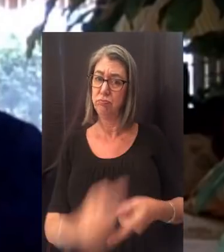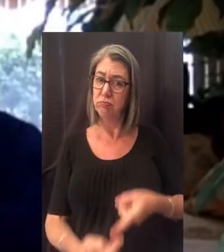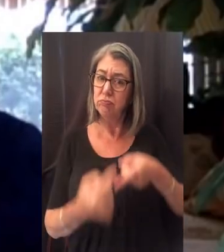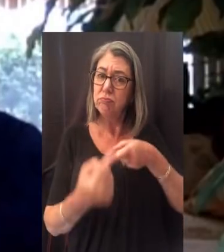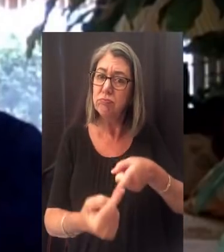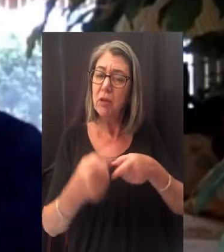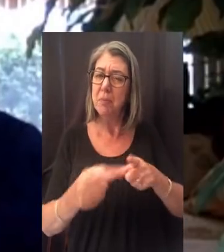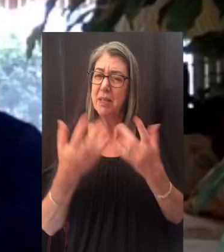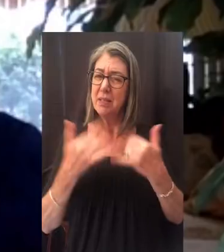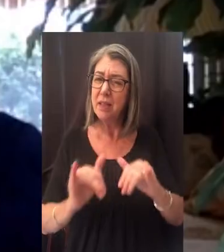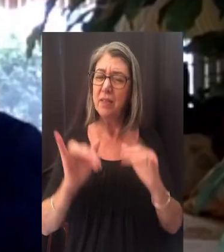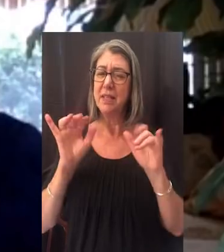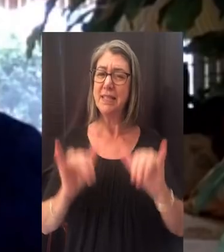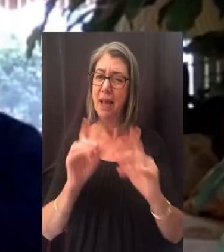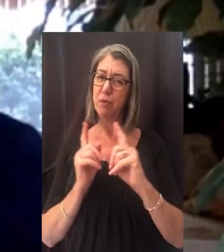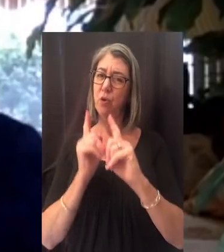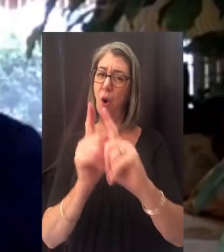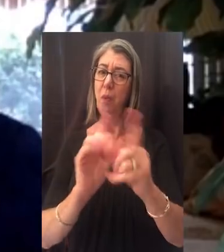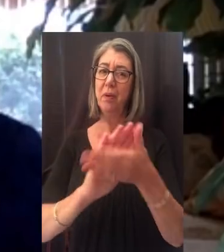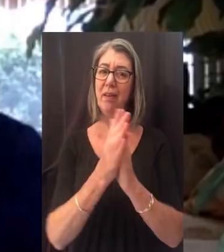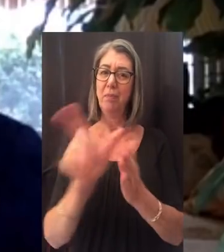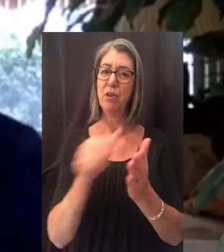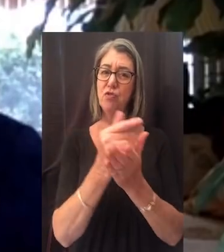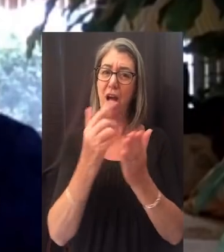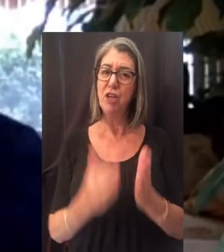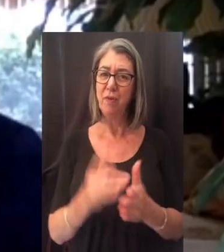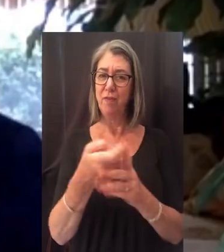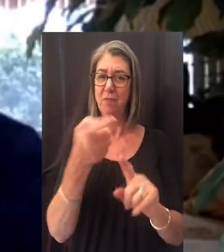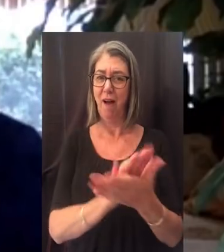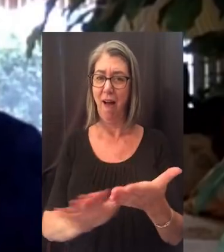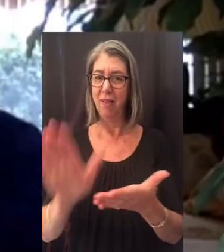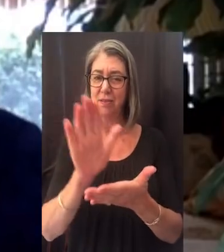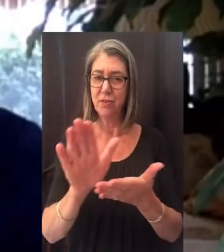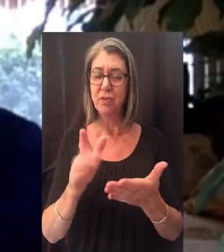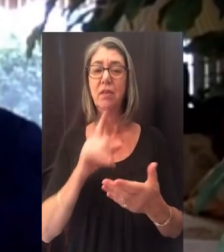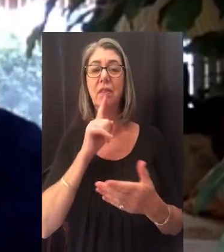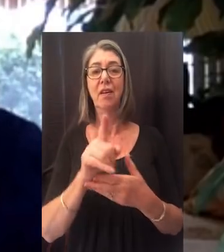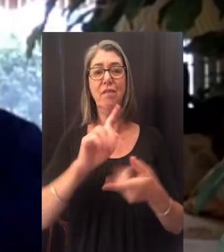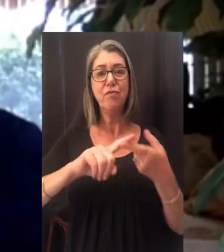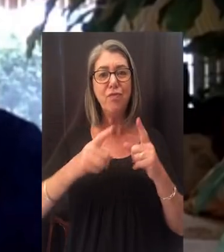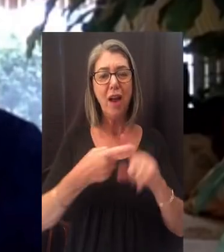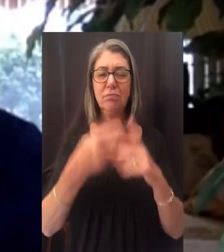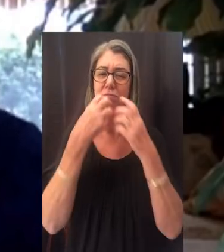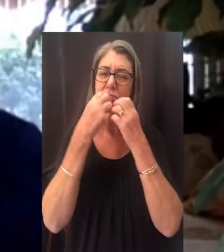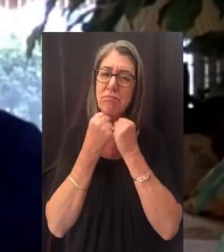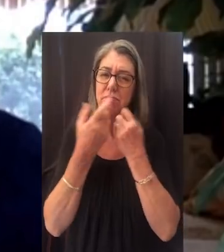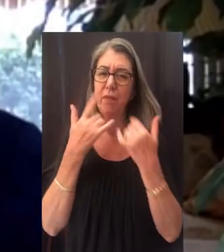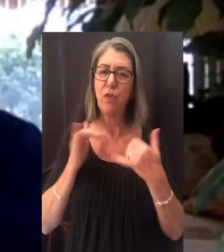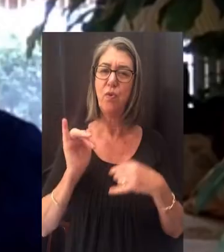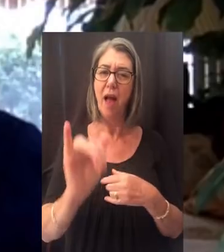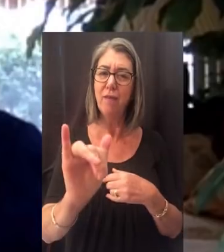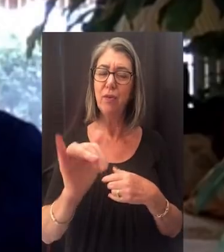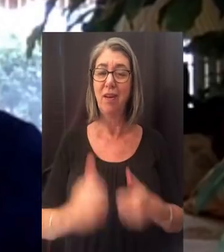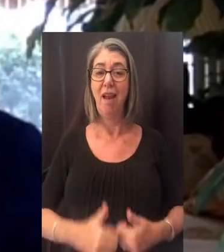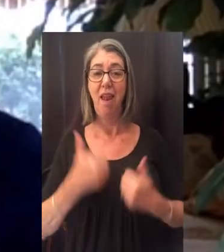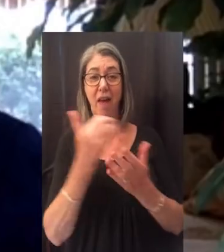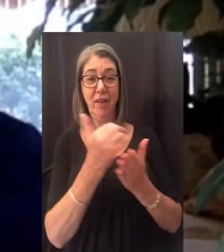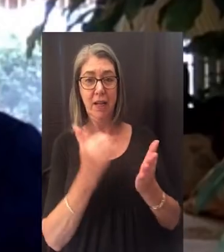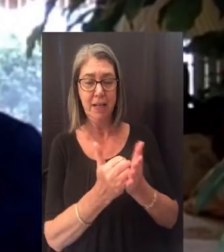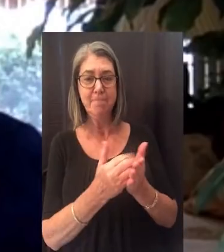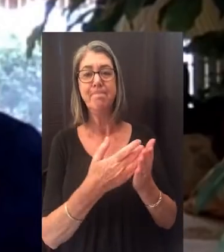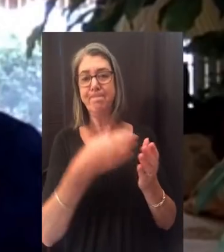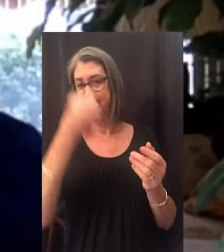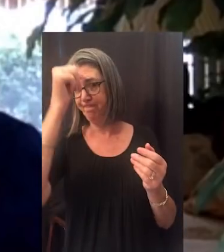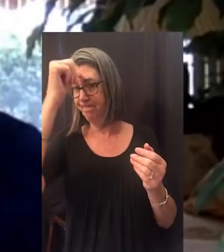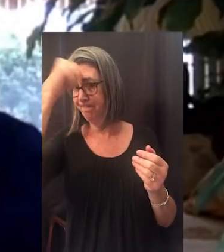still being able to achieve the same goal of becoming a college graduate. There are friendships we will treasure forever, and life lessons